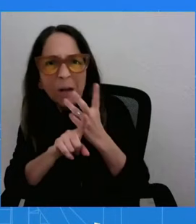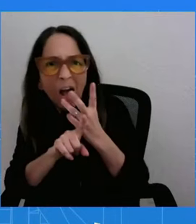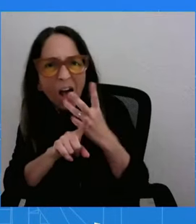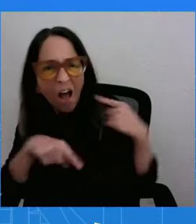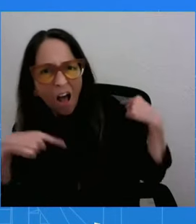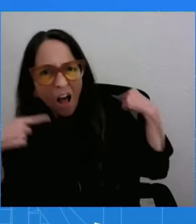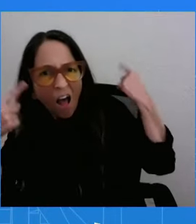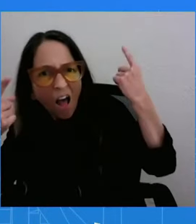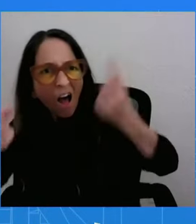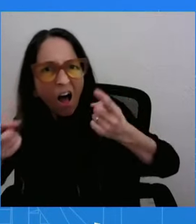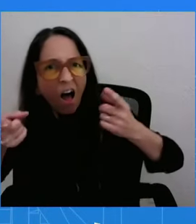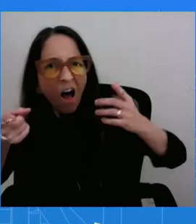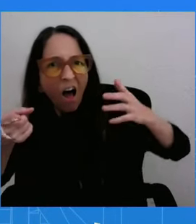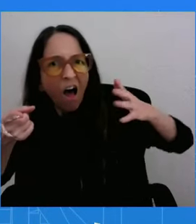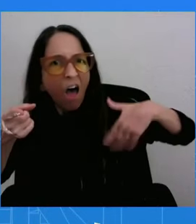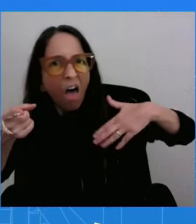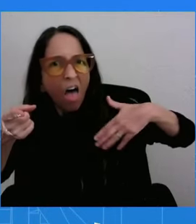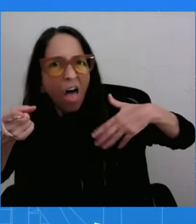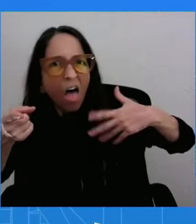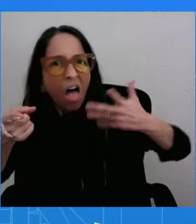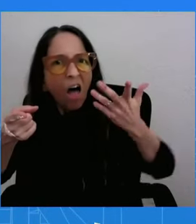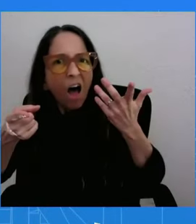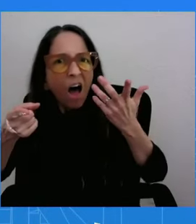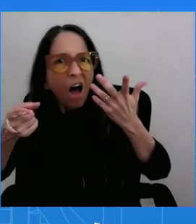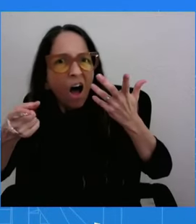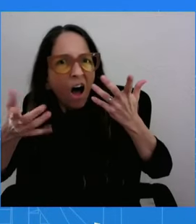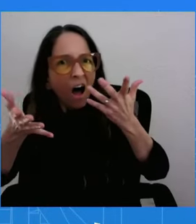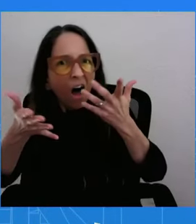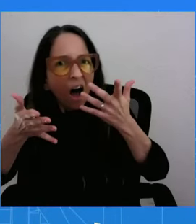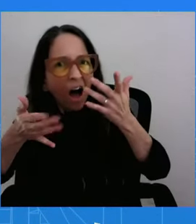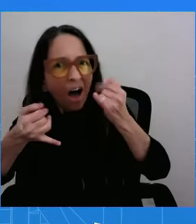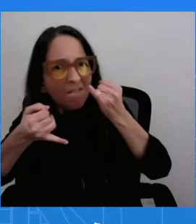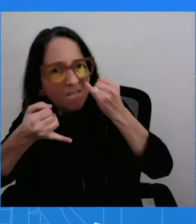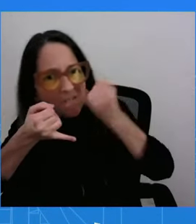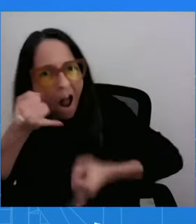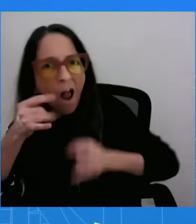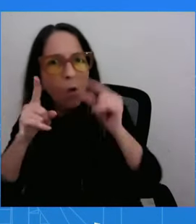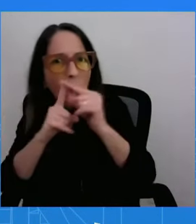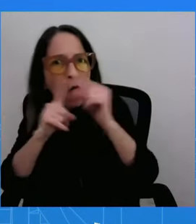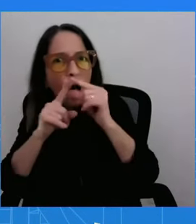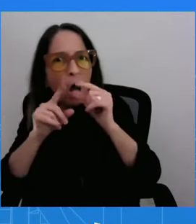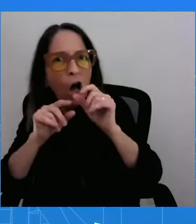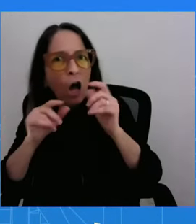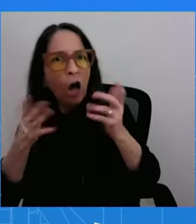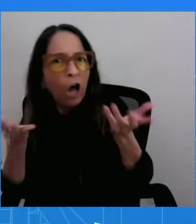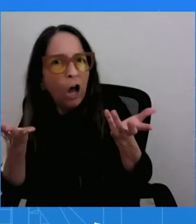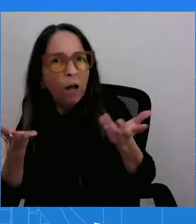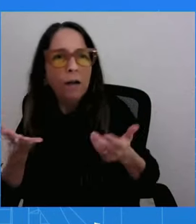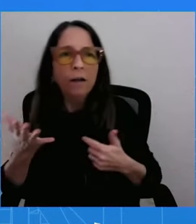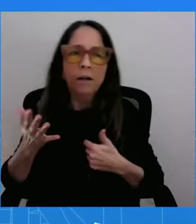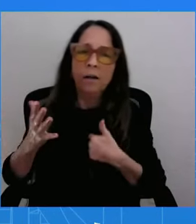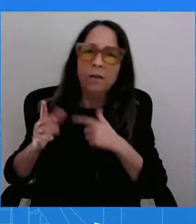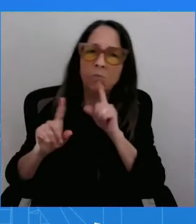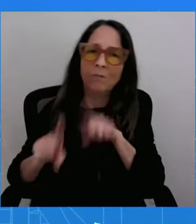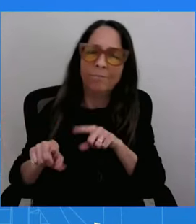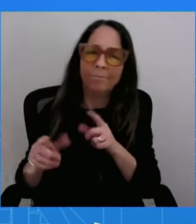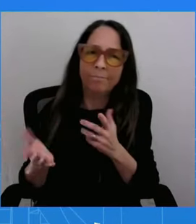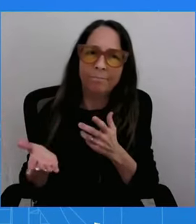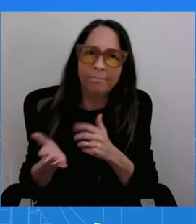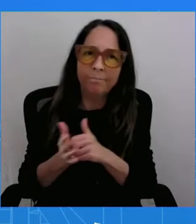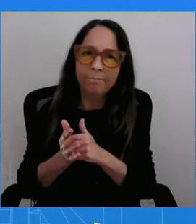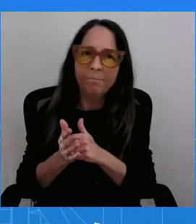Conclusion? What conclusion? That Prime Minister Netanyahu isn't doing enough to get a ceasefire. The President wants this ceasefire.